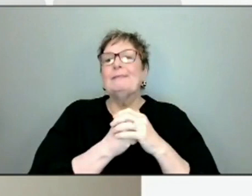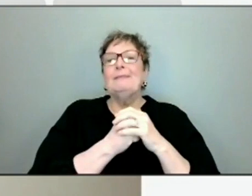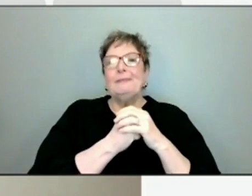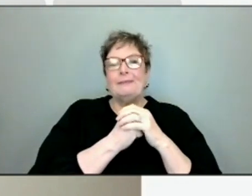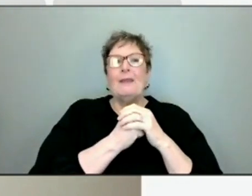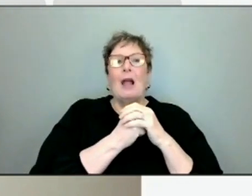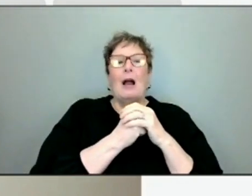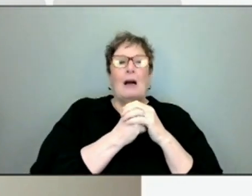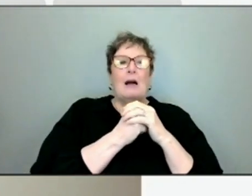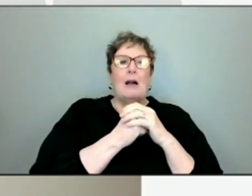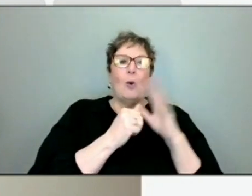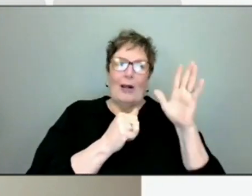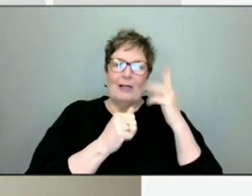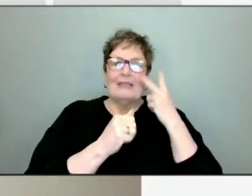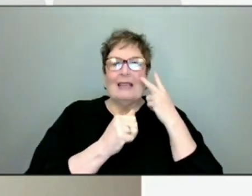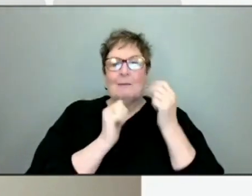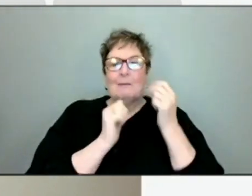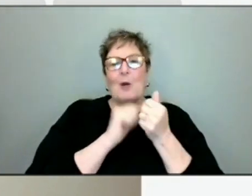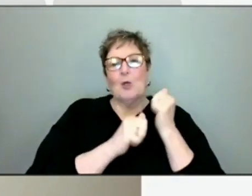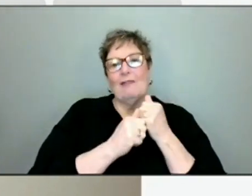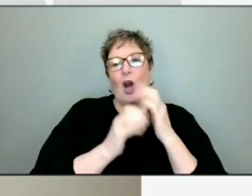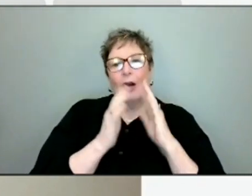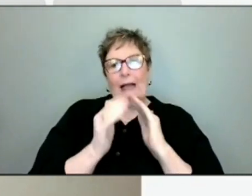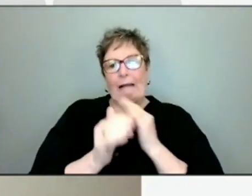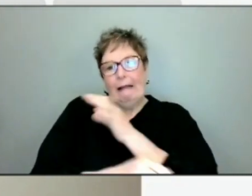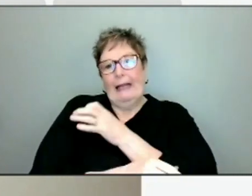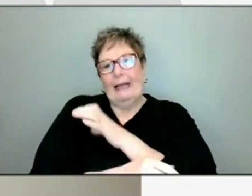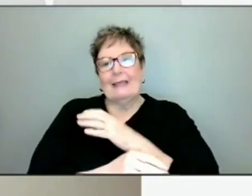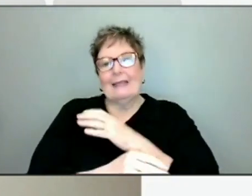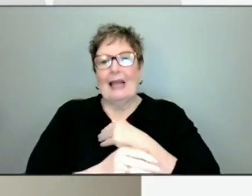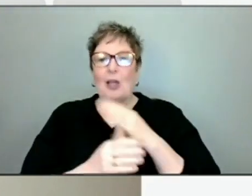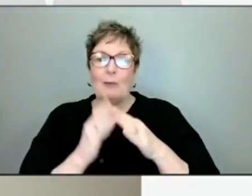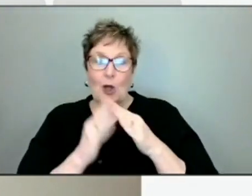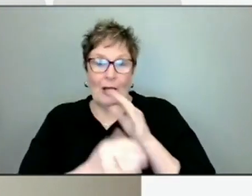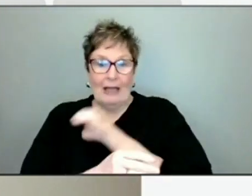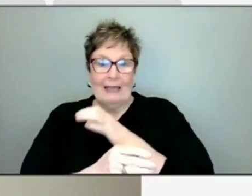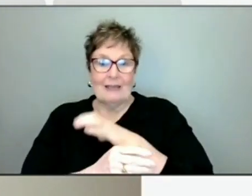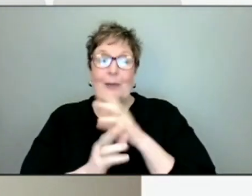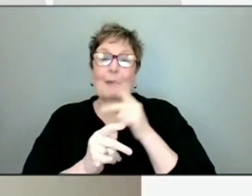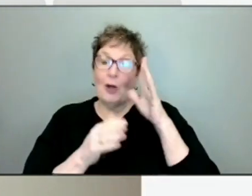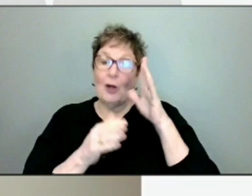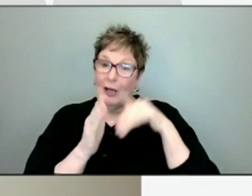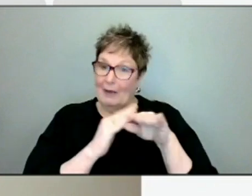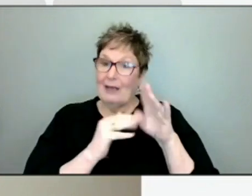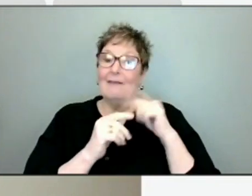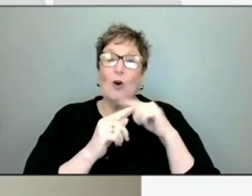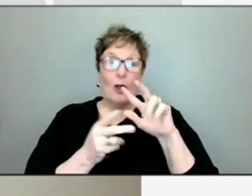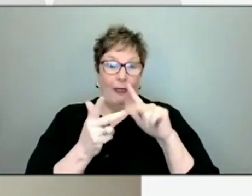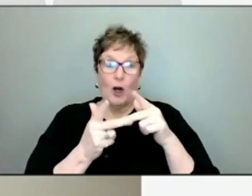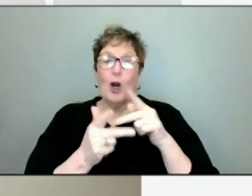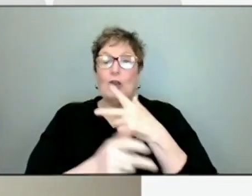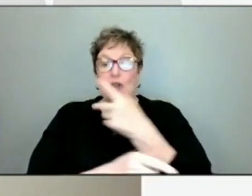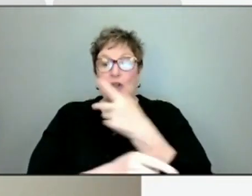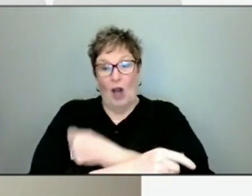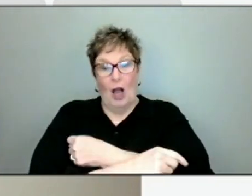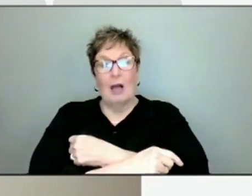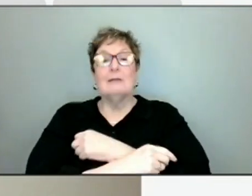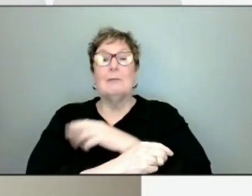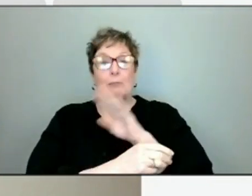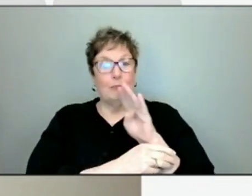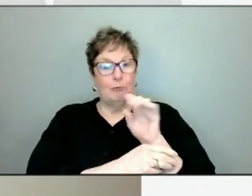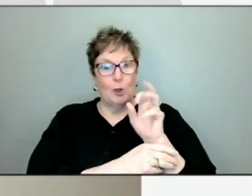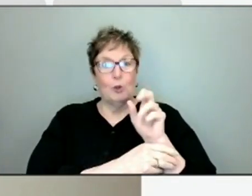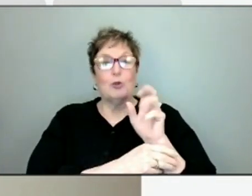at our clinics and most of our community clinics are individuals coming in to get a third dose or booster shot. And so we certainly